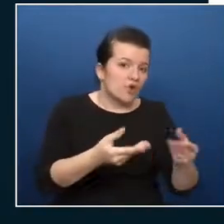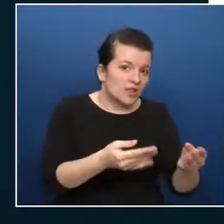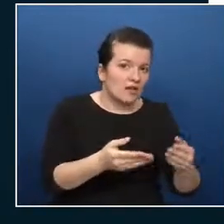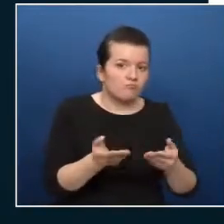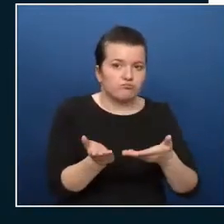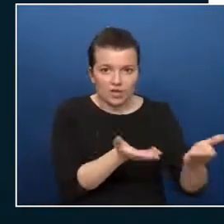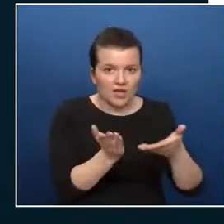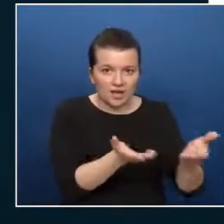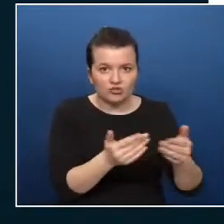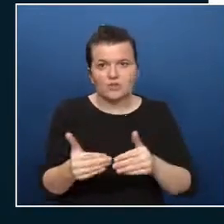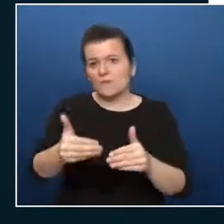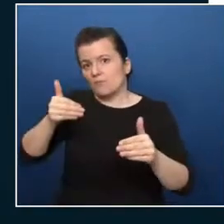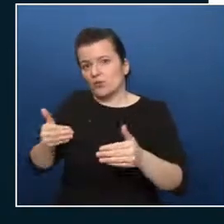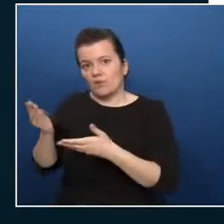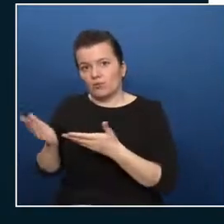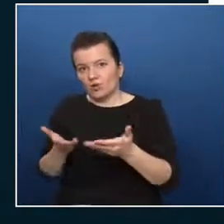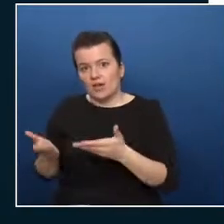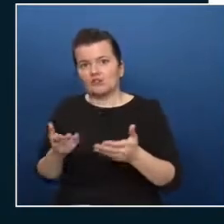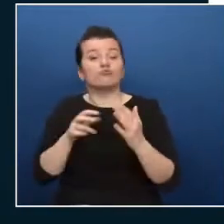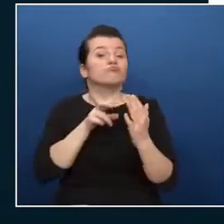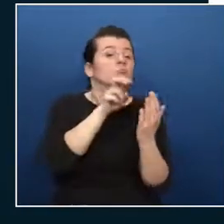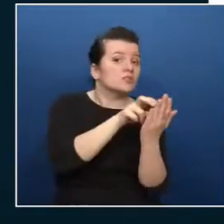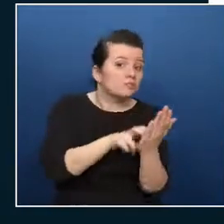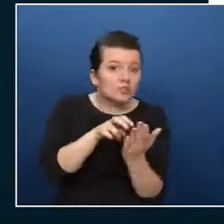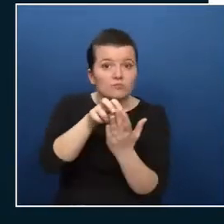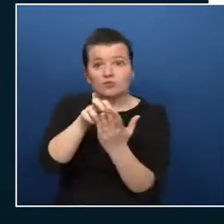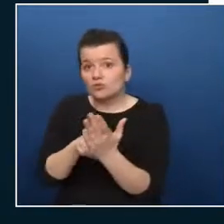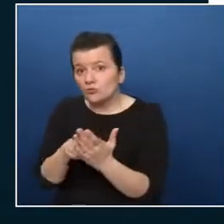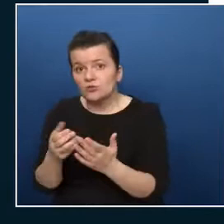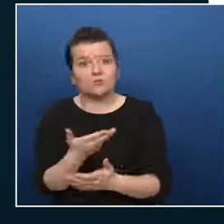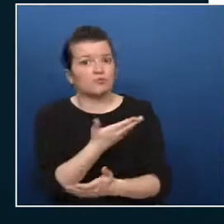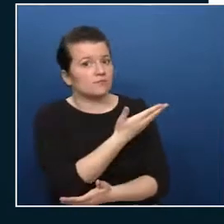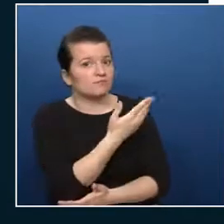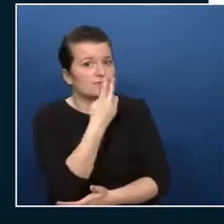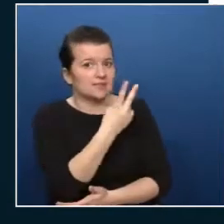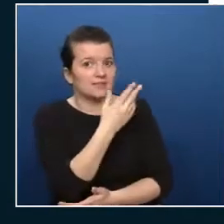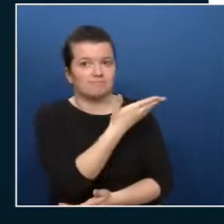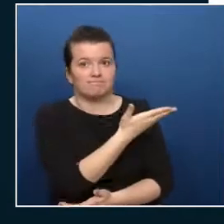eventually your resource groups and beneath these resource groups you have your resources